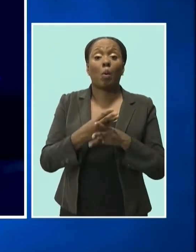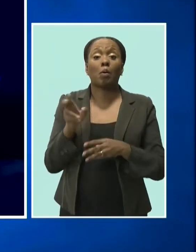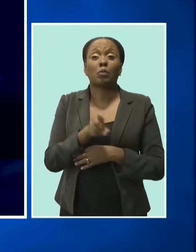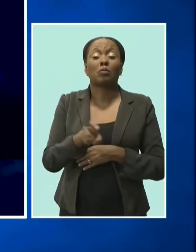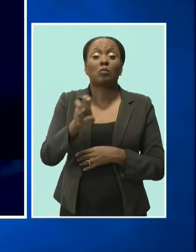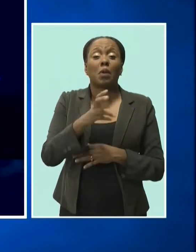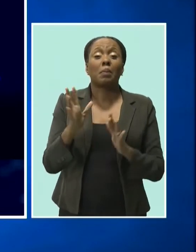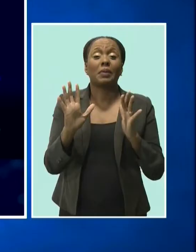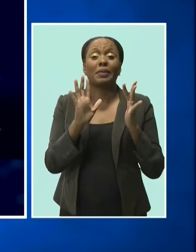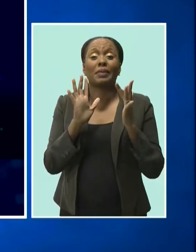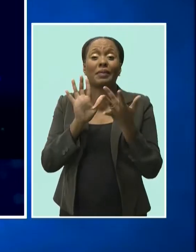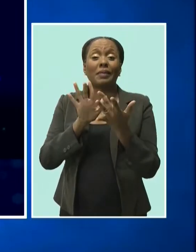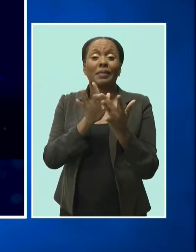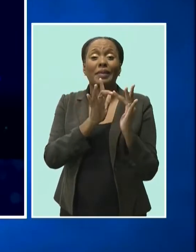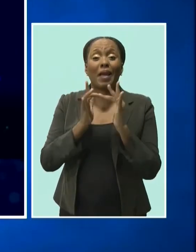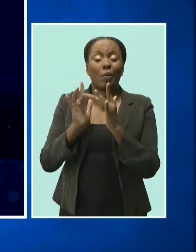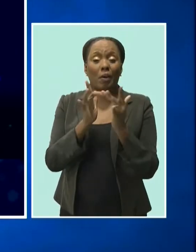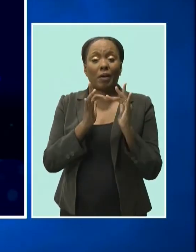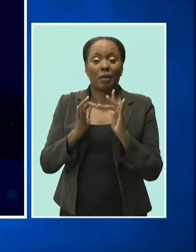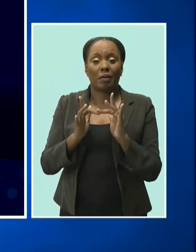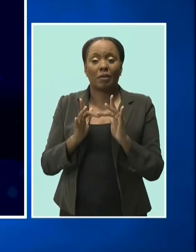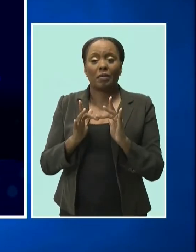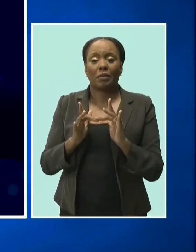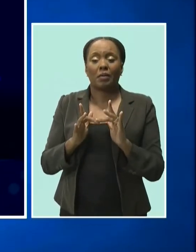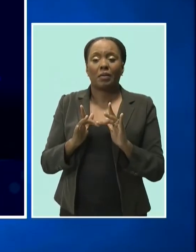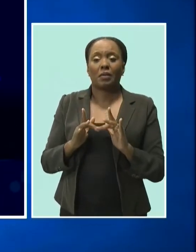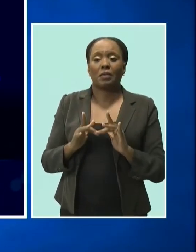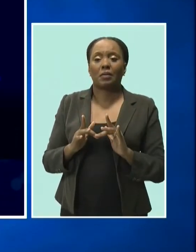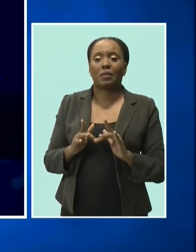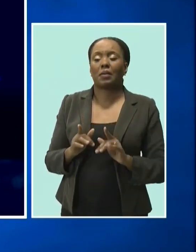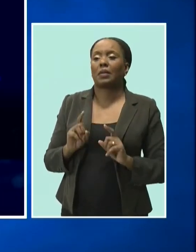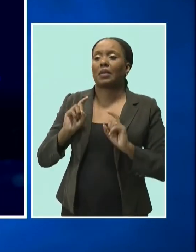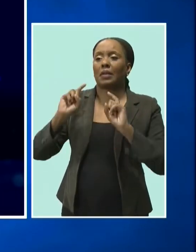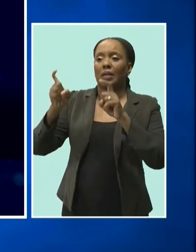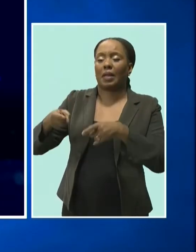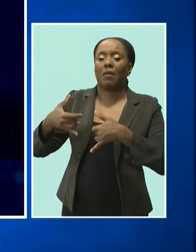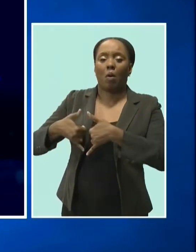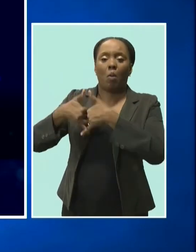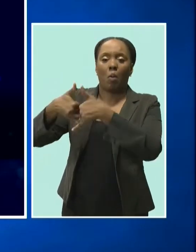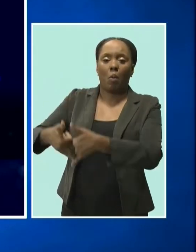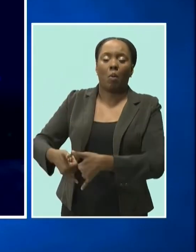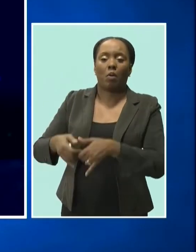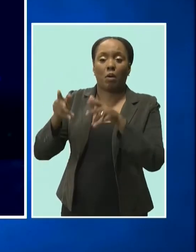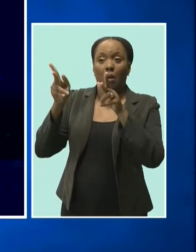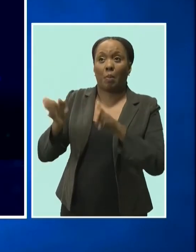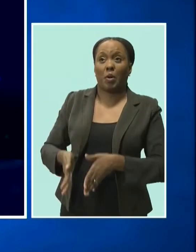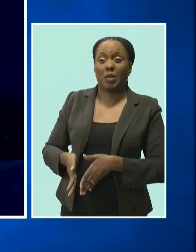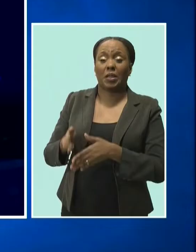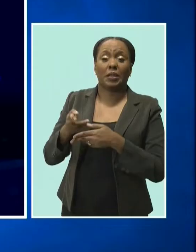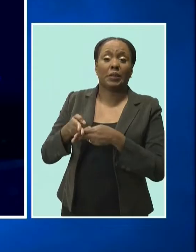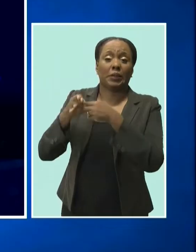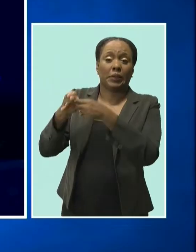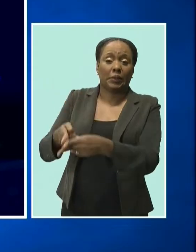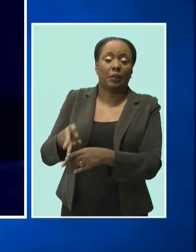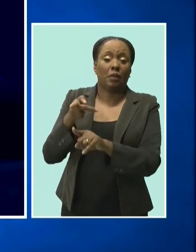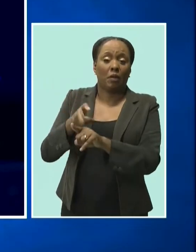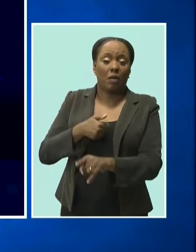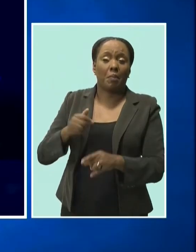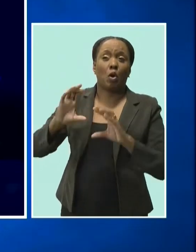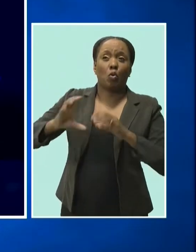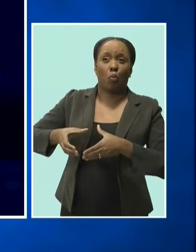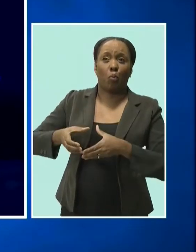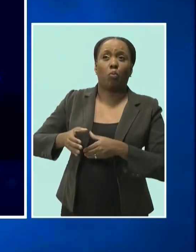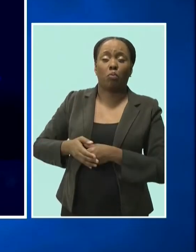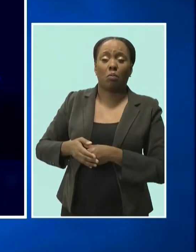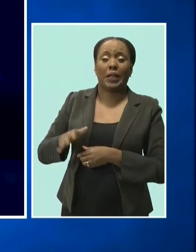awards someone who has been nominated and chosen from a panel to be